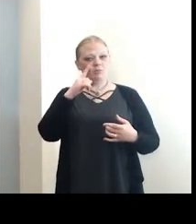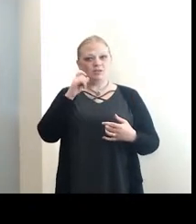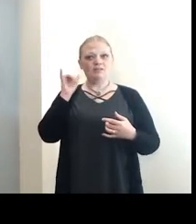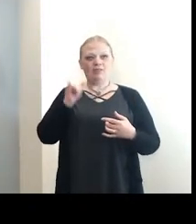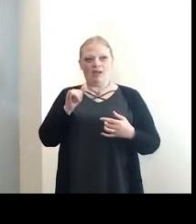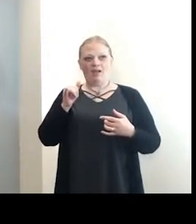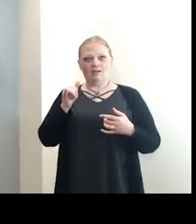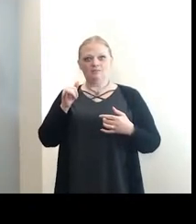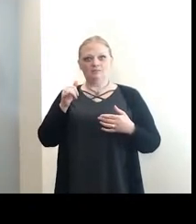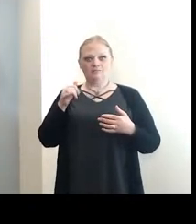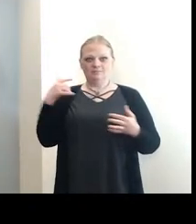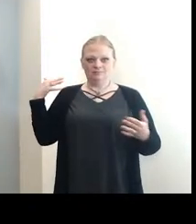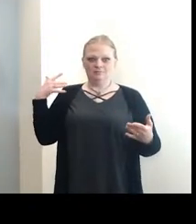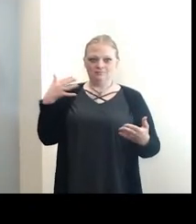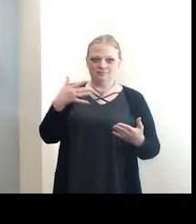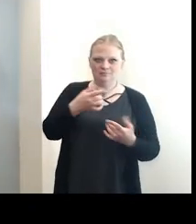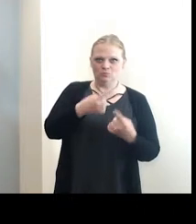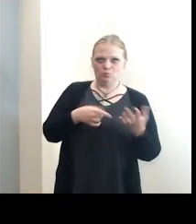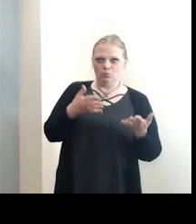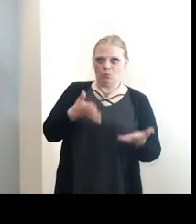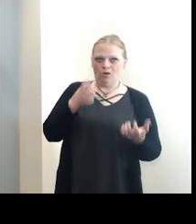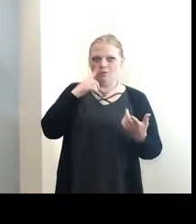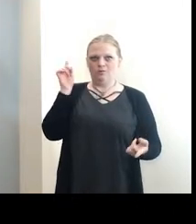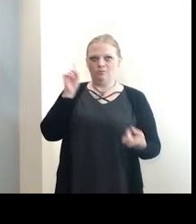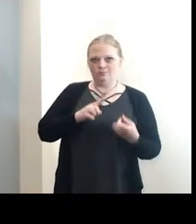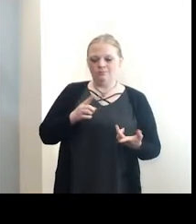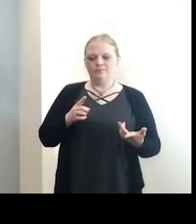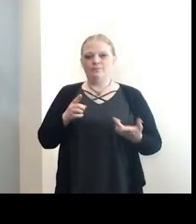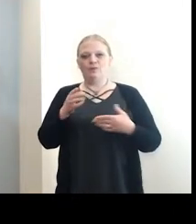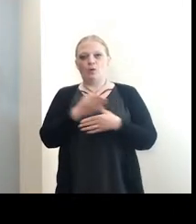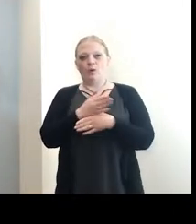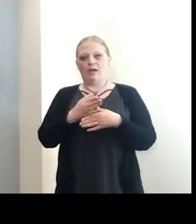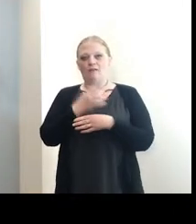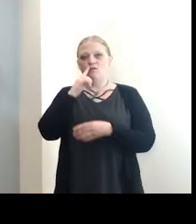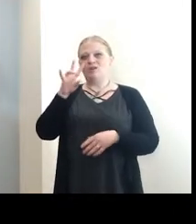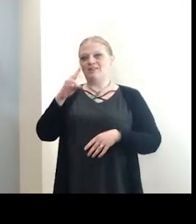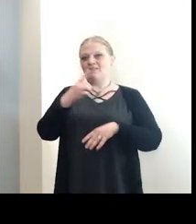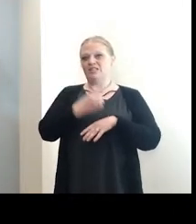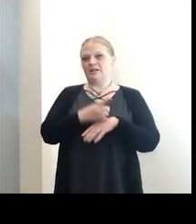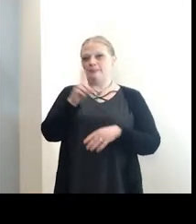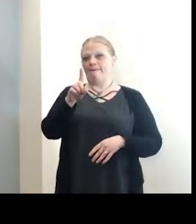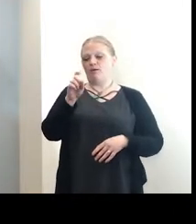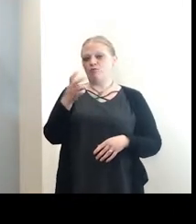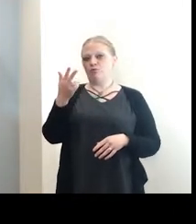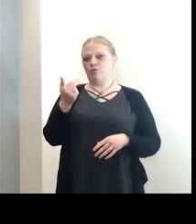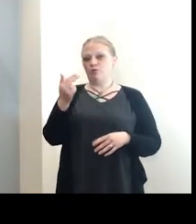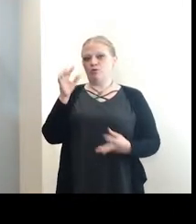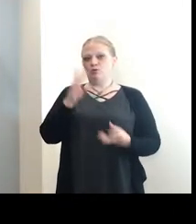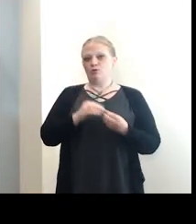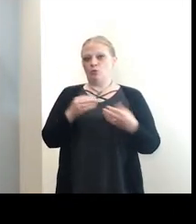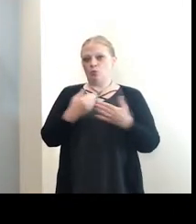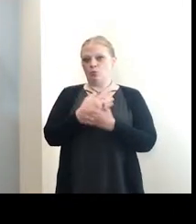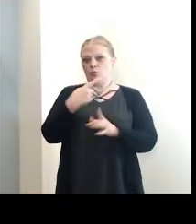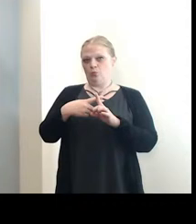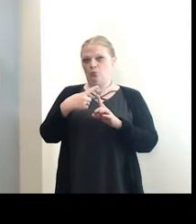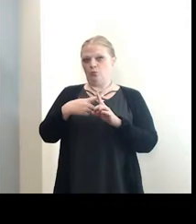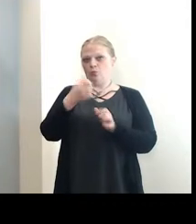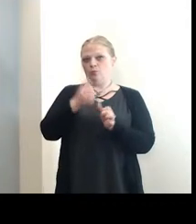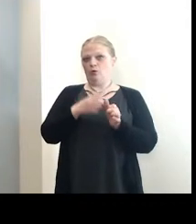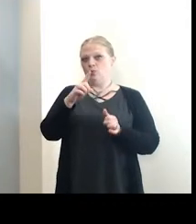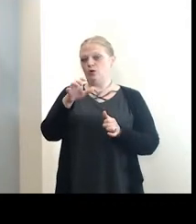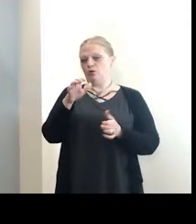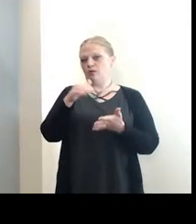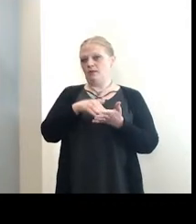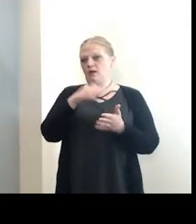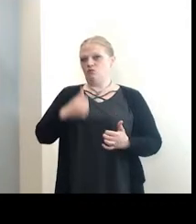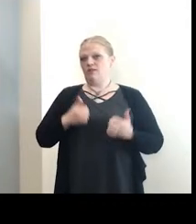direction we want to be going is downward. The average per seven days is 113 total new cases per 100,000 residents.